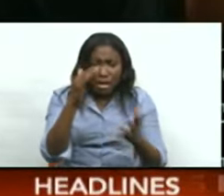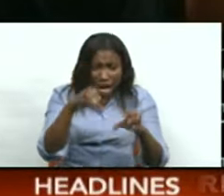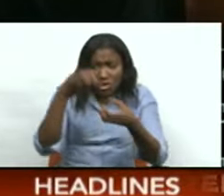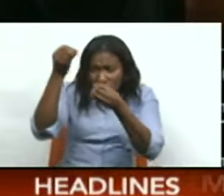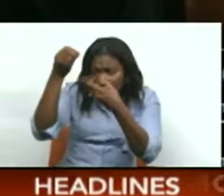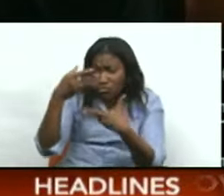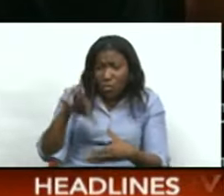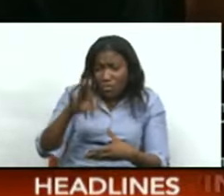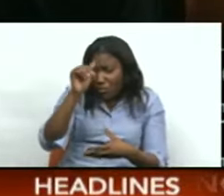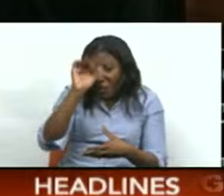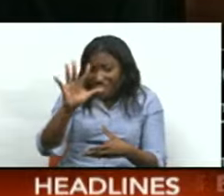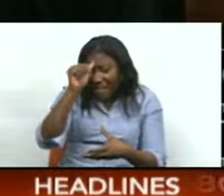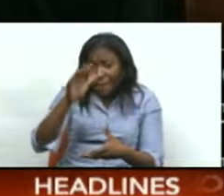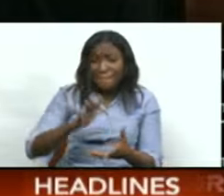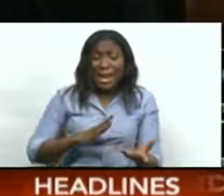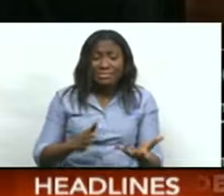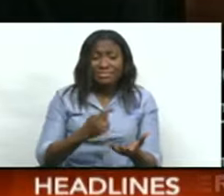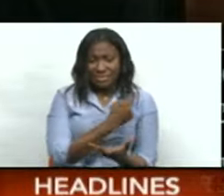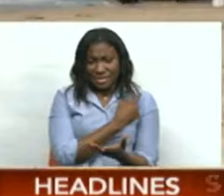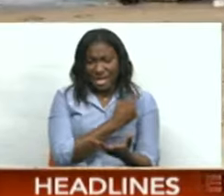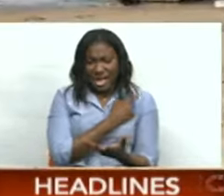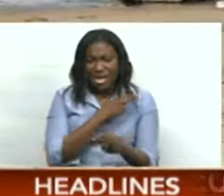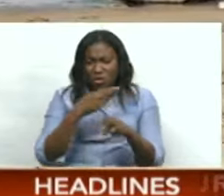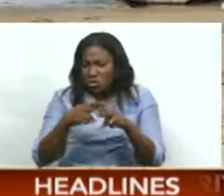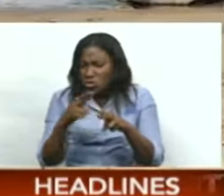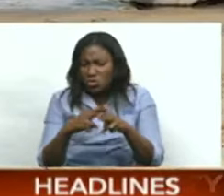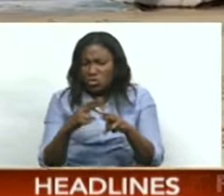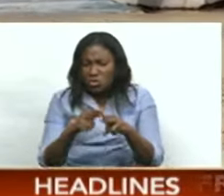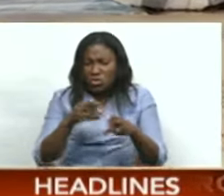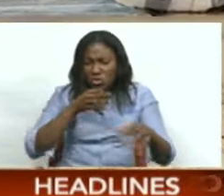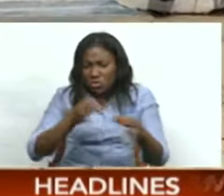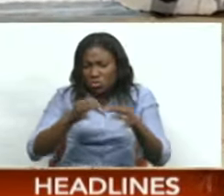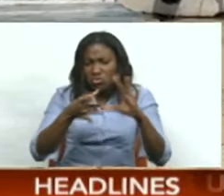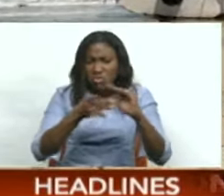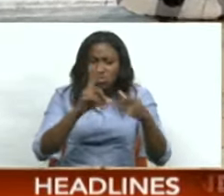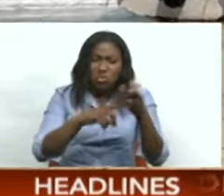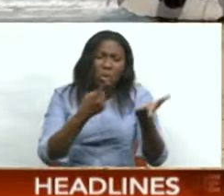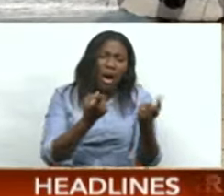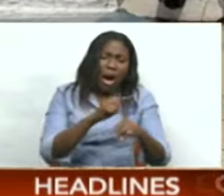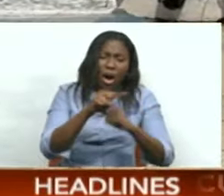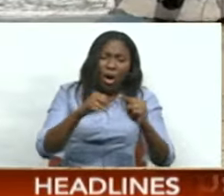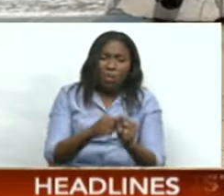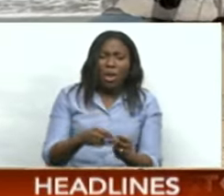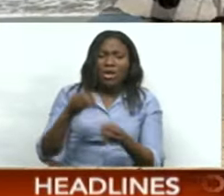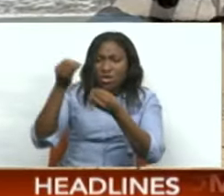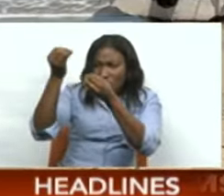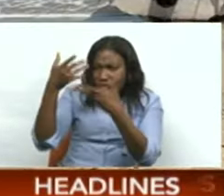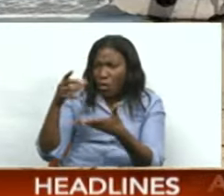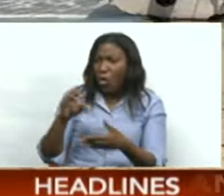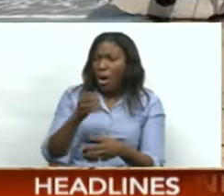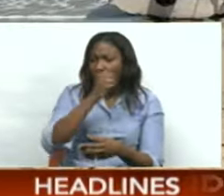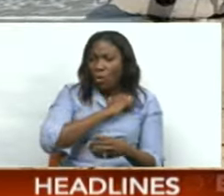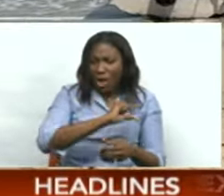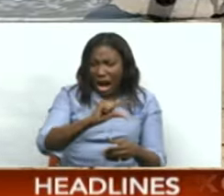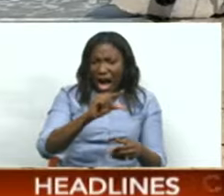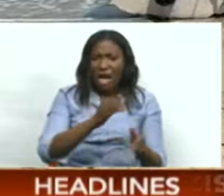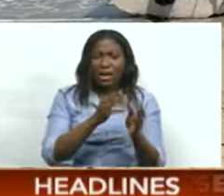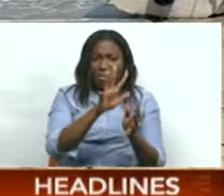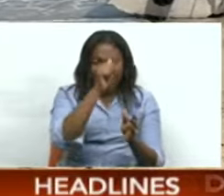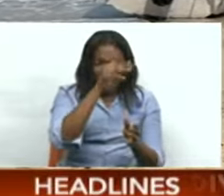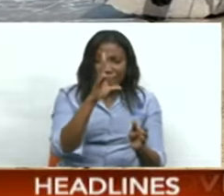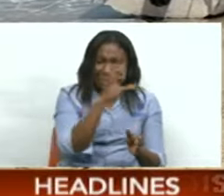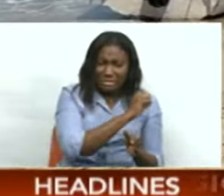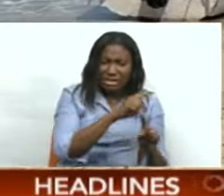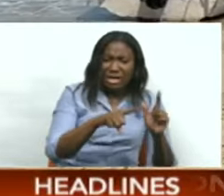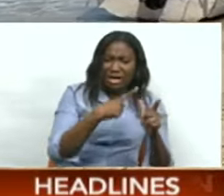the search for the five men. The minister provided a brief timeline of the events from the moment the vessel was reported missing to the Coast Guard. However, he said it